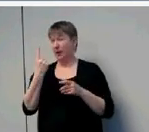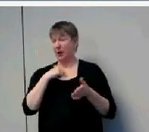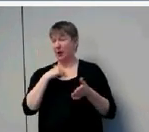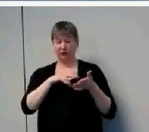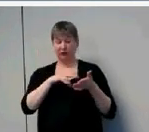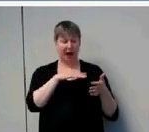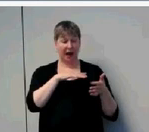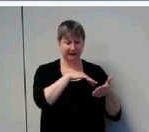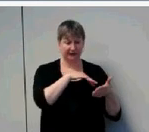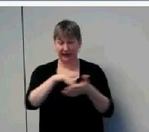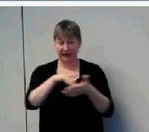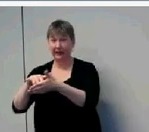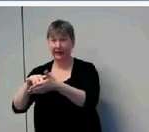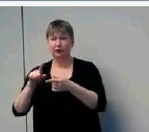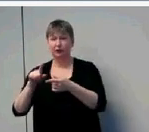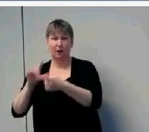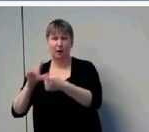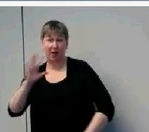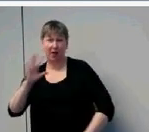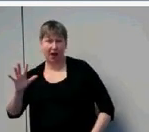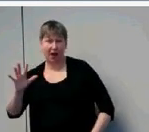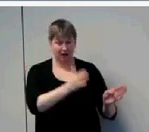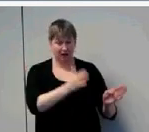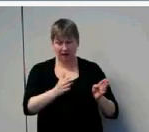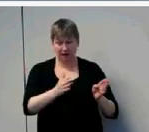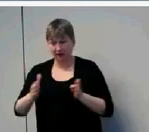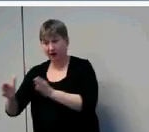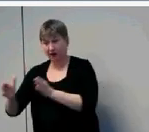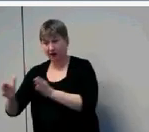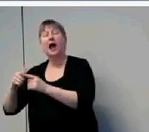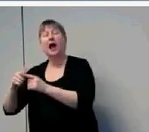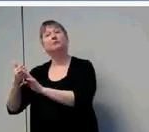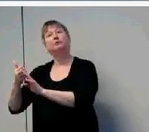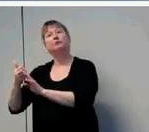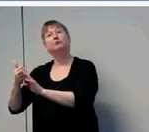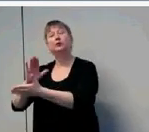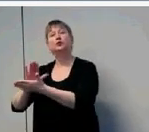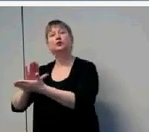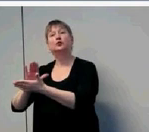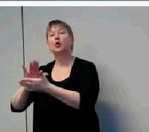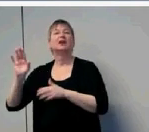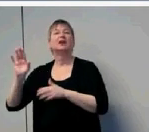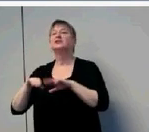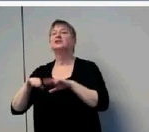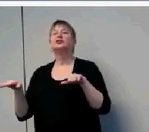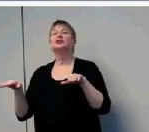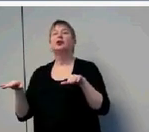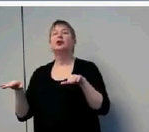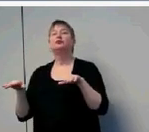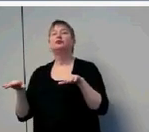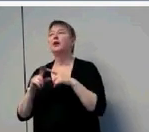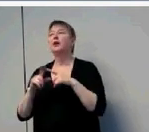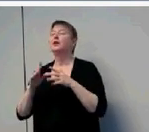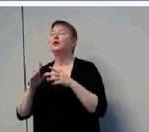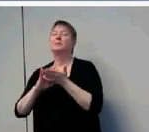by the time they got into preschool, parents started getting complacent. And they would simply cup their hand around the device to hear if it